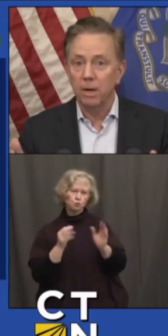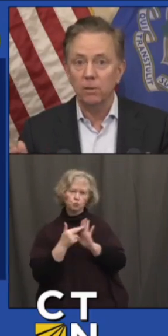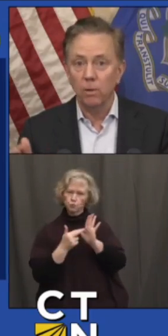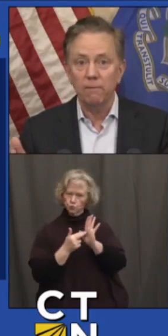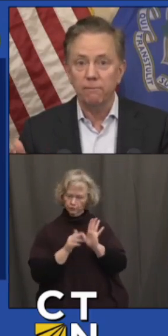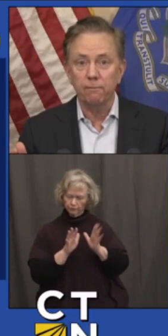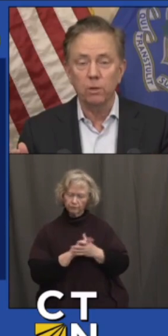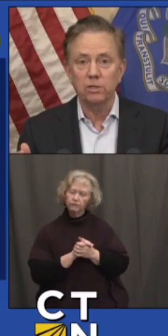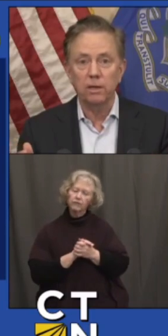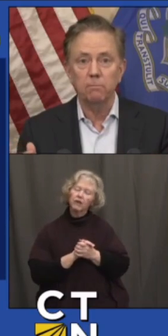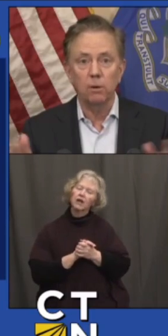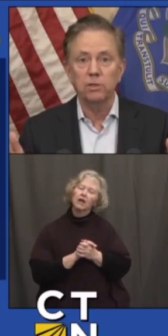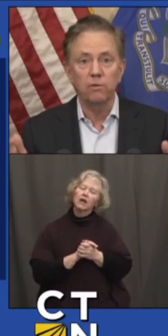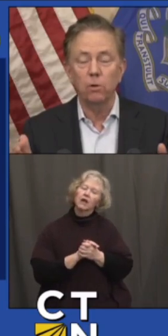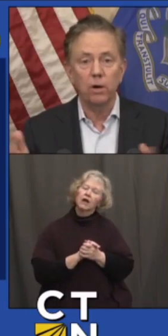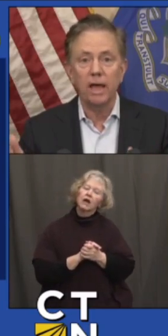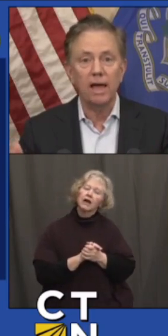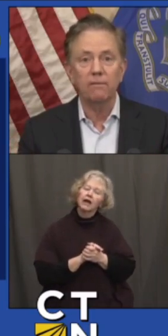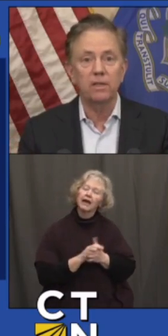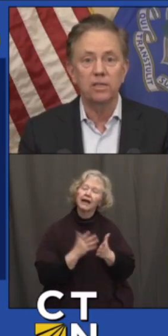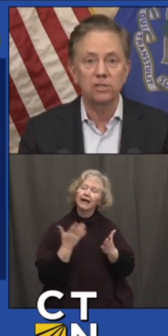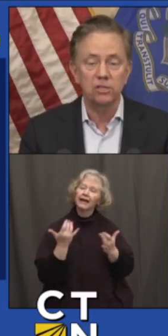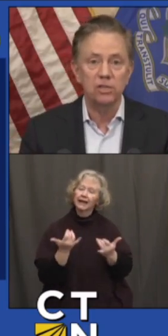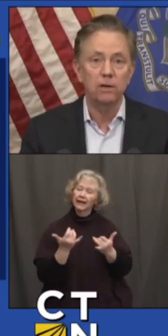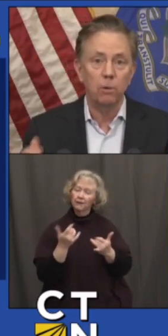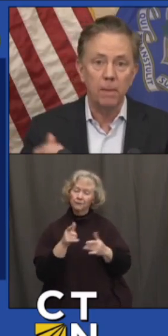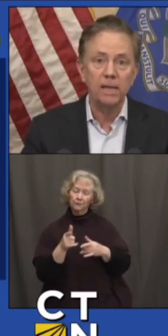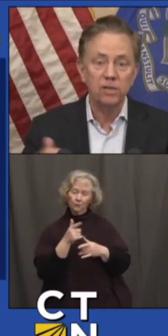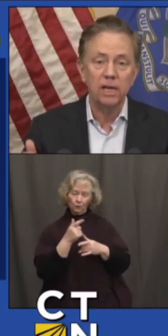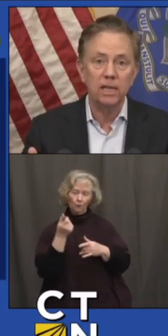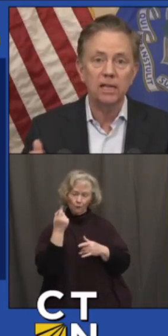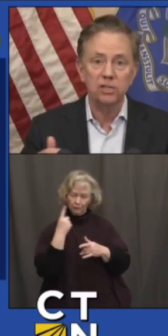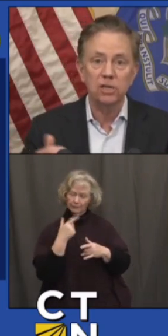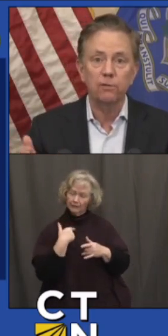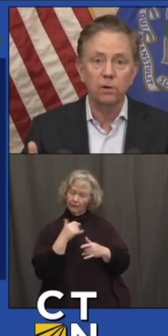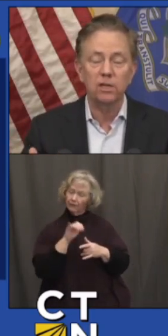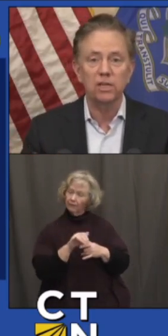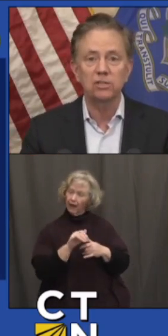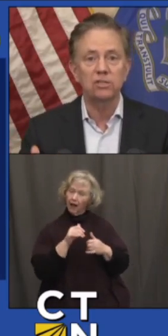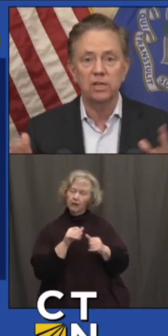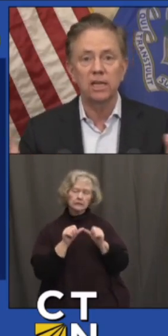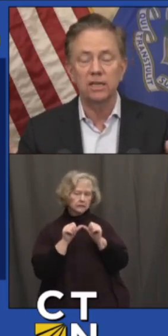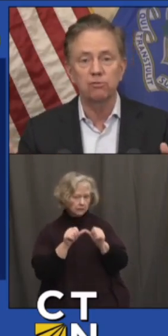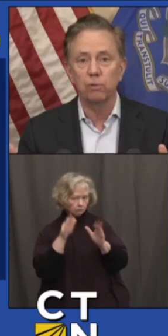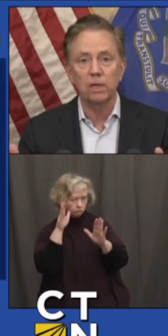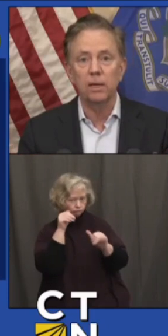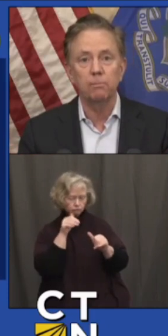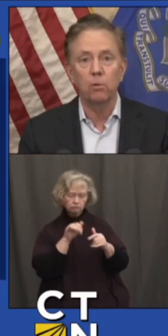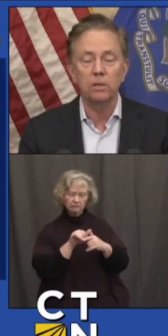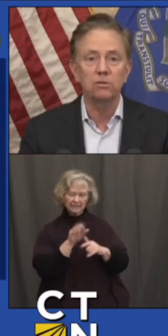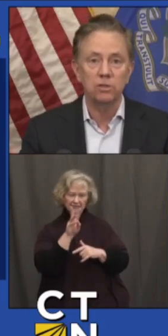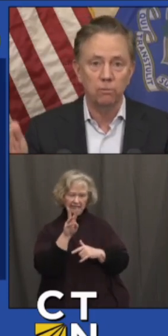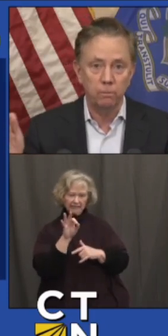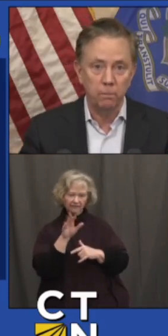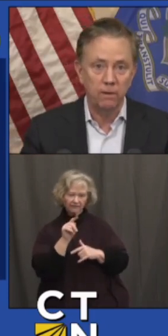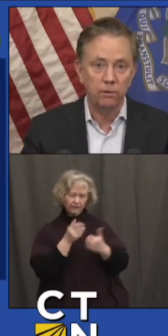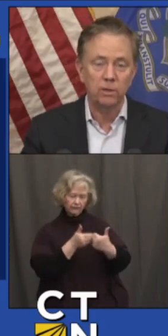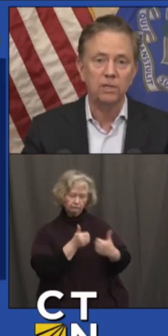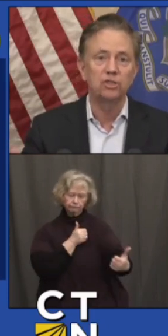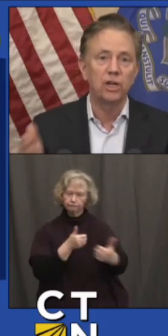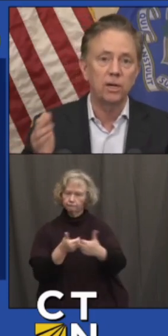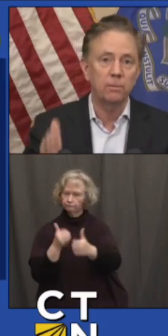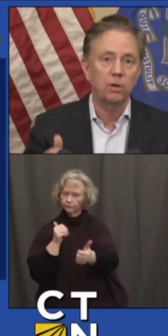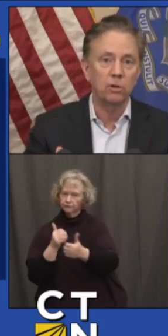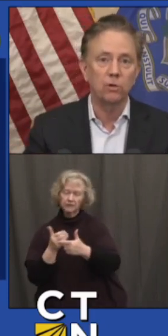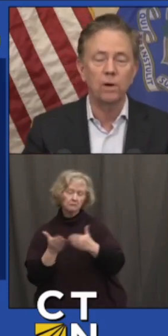And, by the way, fortunately, most of you already have the distancing. We're maintaining that six-foot of distancing. It's really important. So if